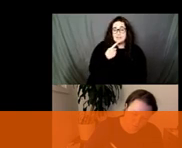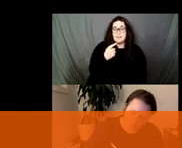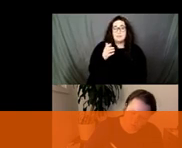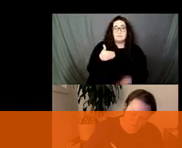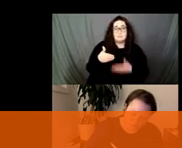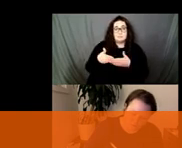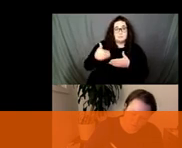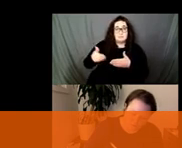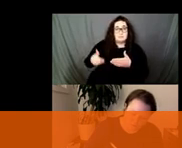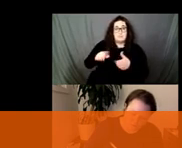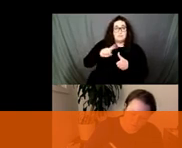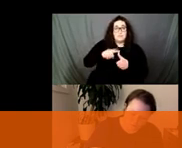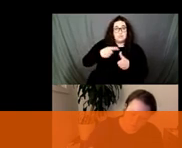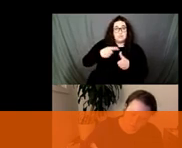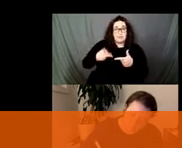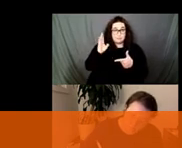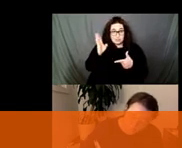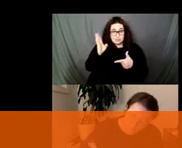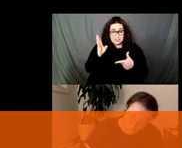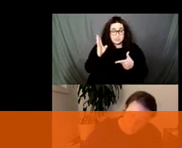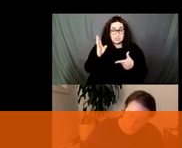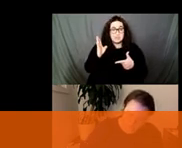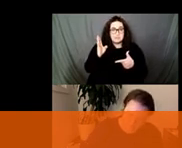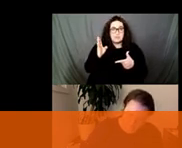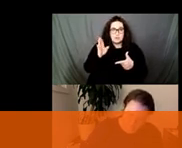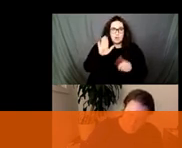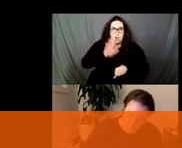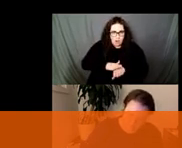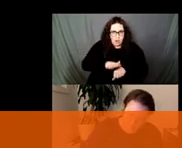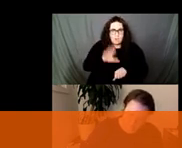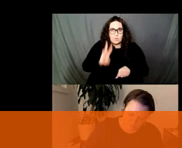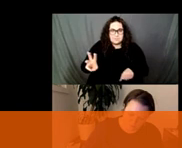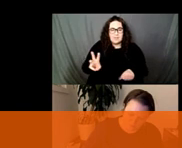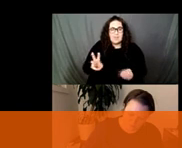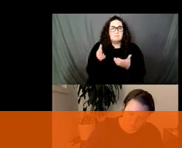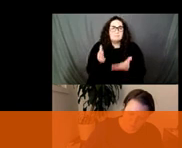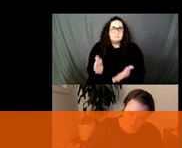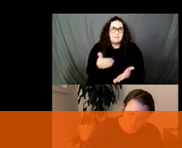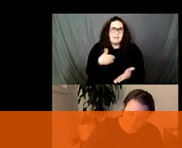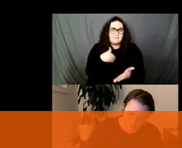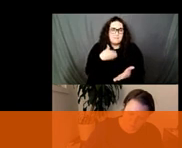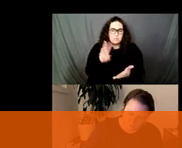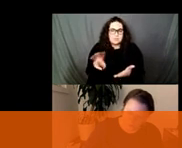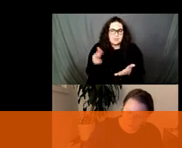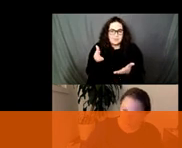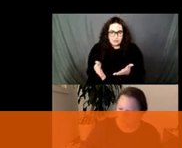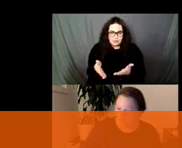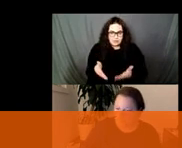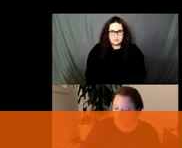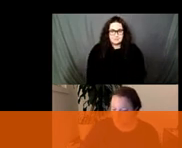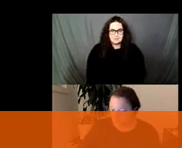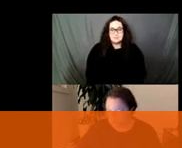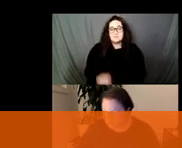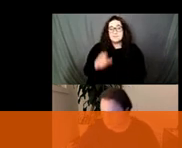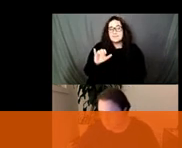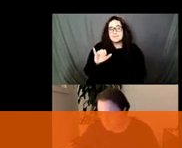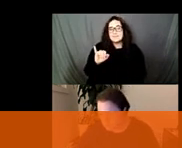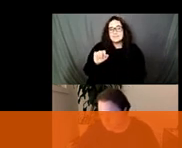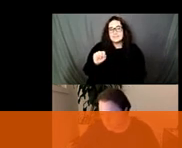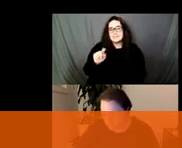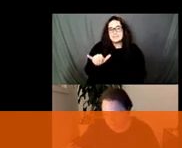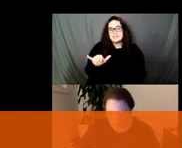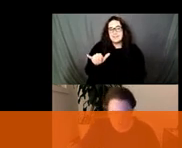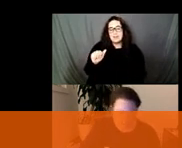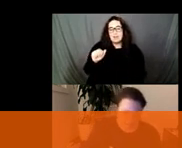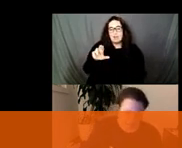we've just um heard from nico wanted to make sure you had the context for that in case you've not seen them um or um just in case you